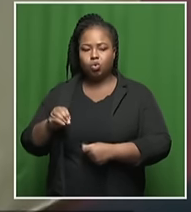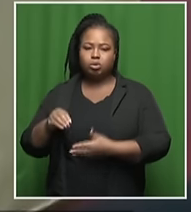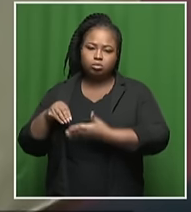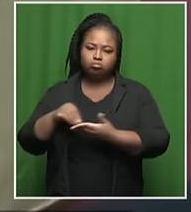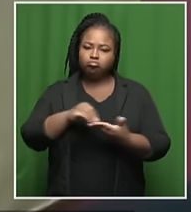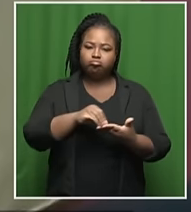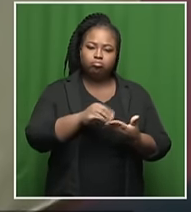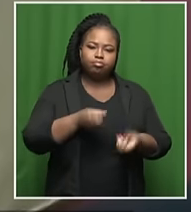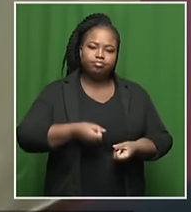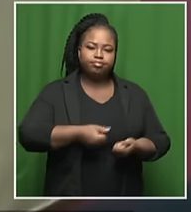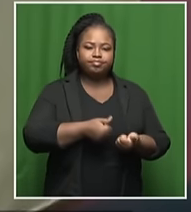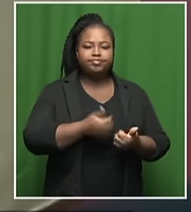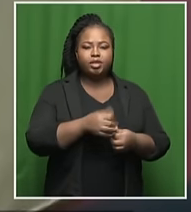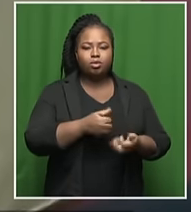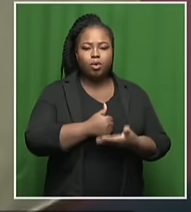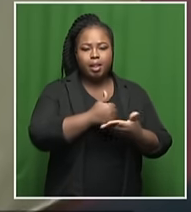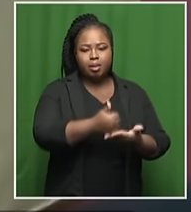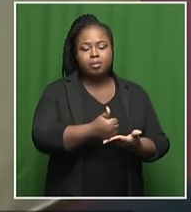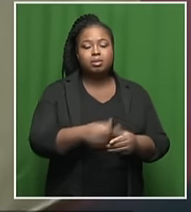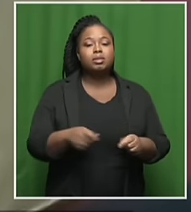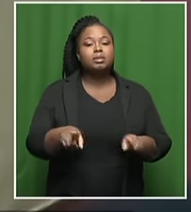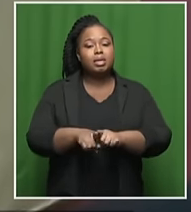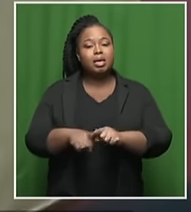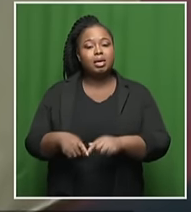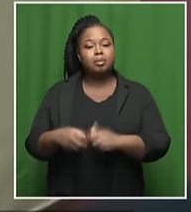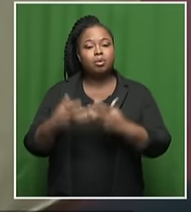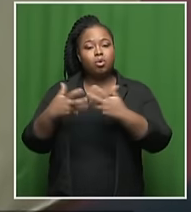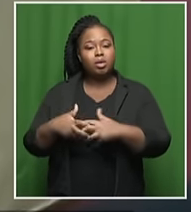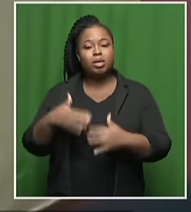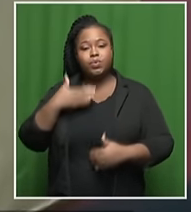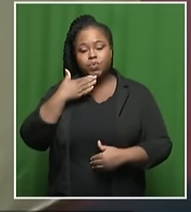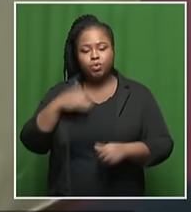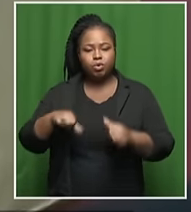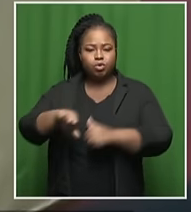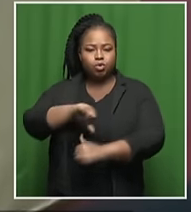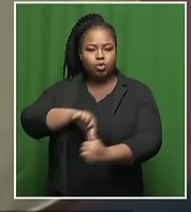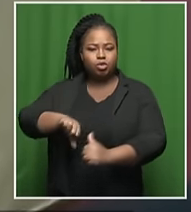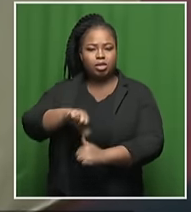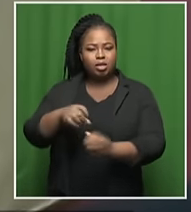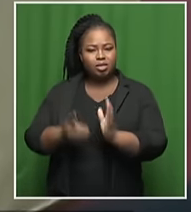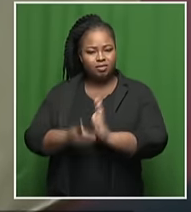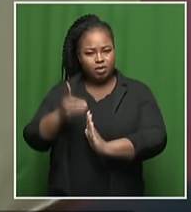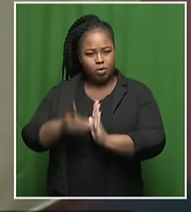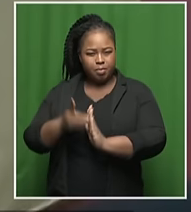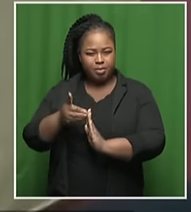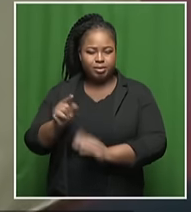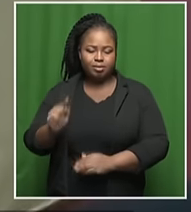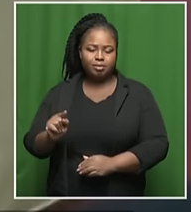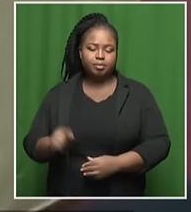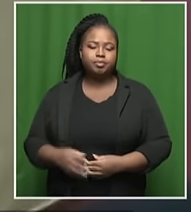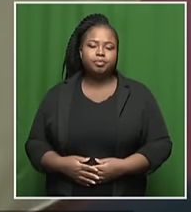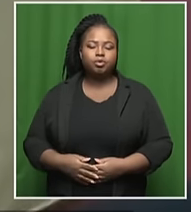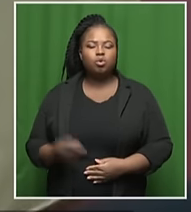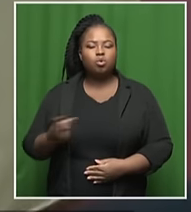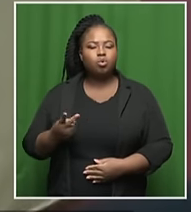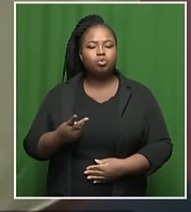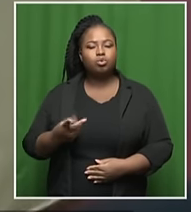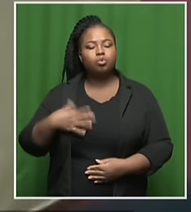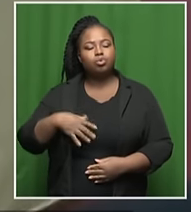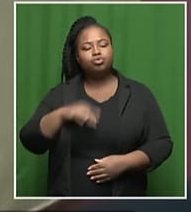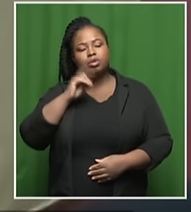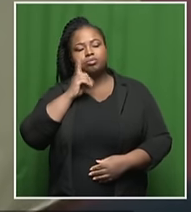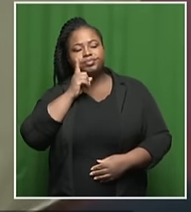coordinated by our provincial department of social development in the disaster centre. So that's what we're doing is we're looking at necessities.